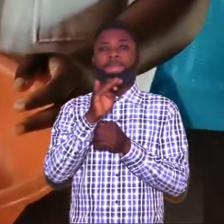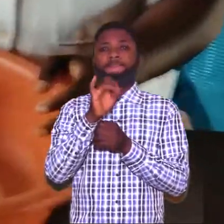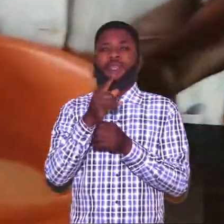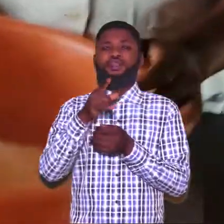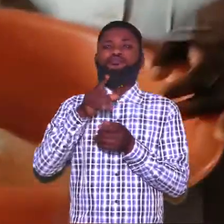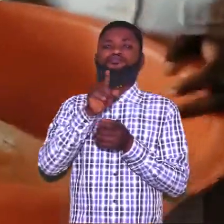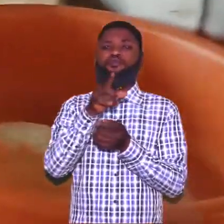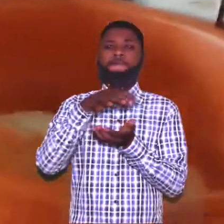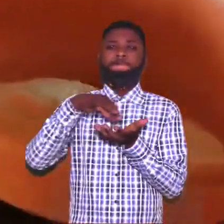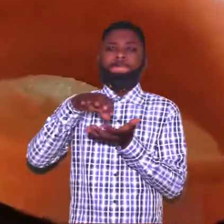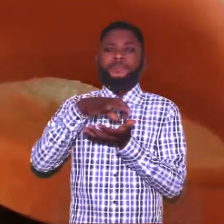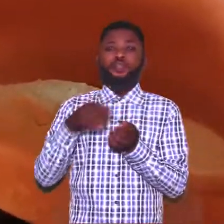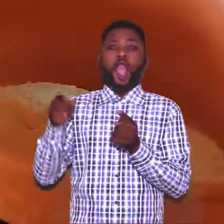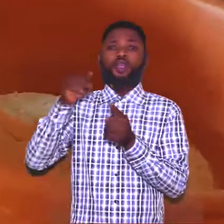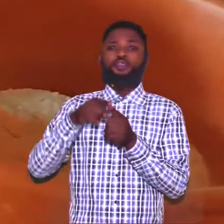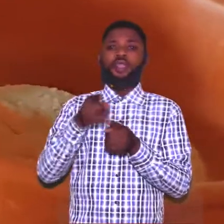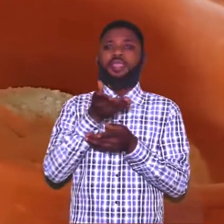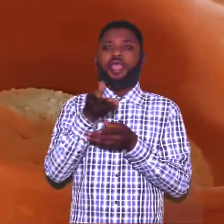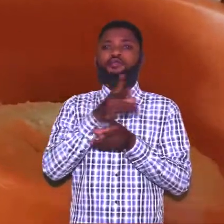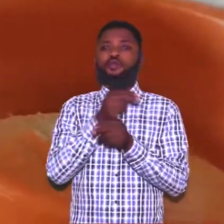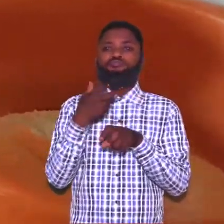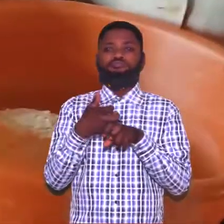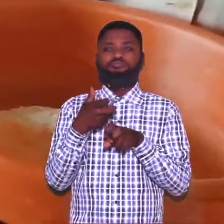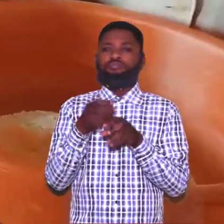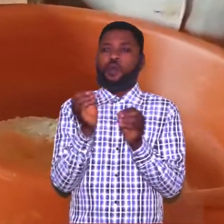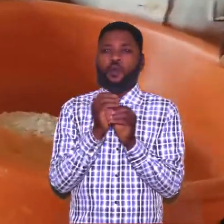mix thoroughly until you have no crumbs